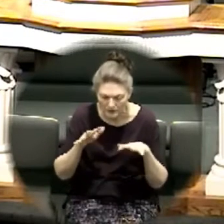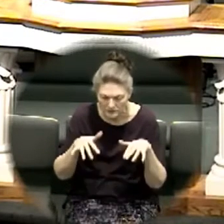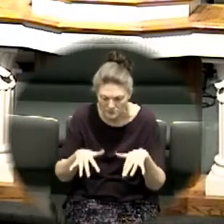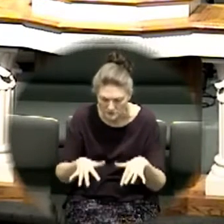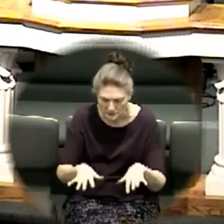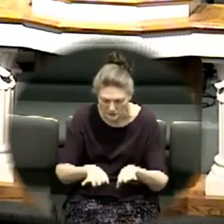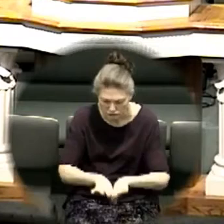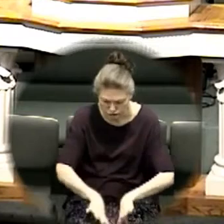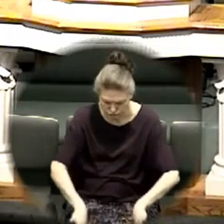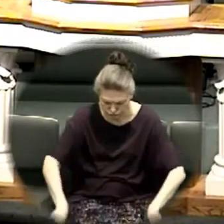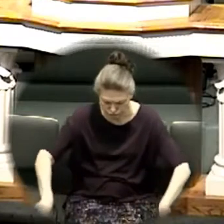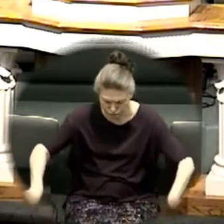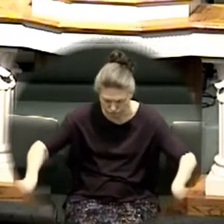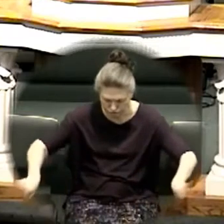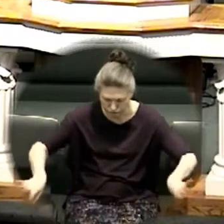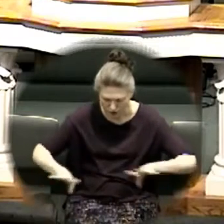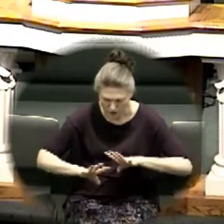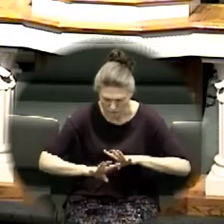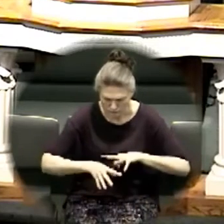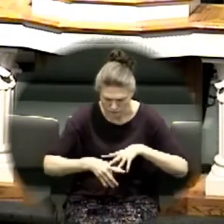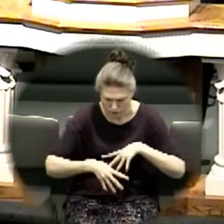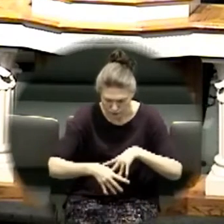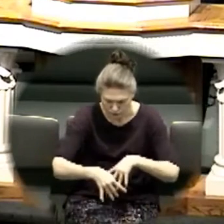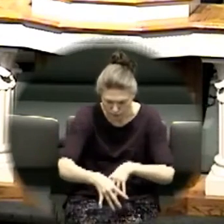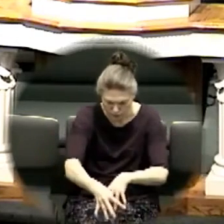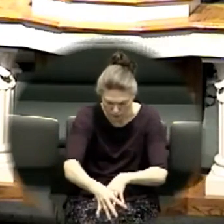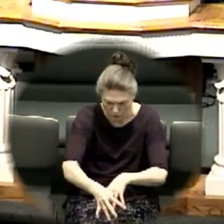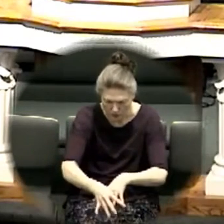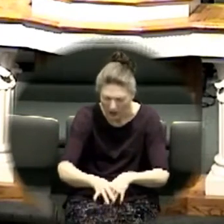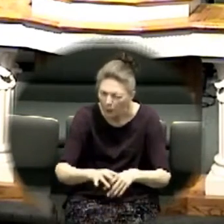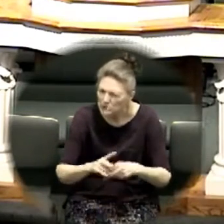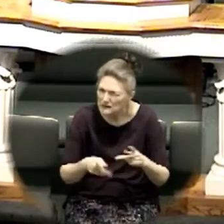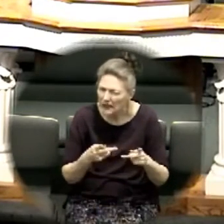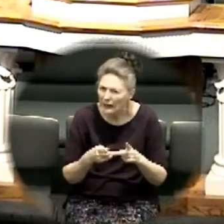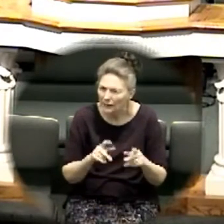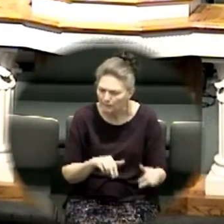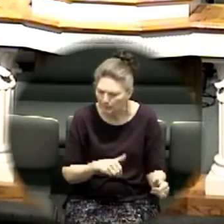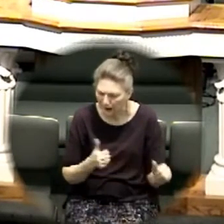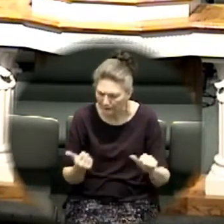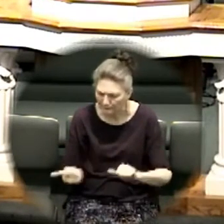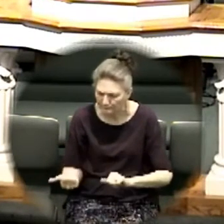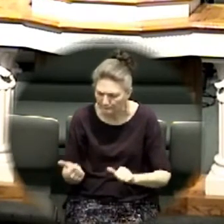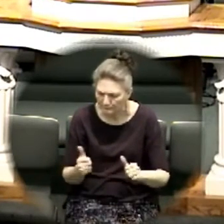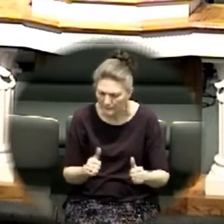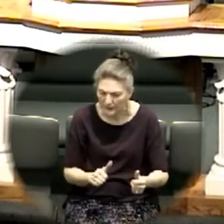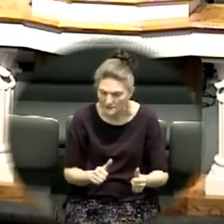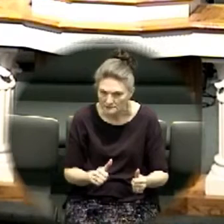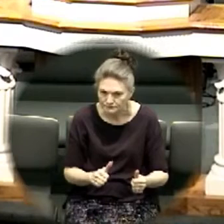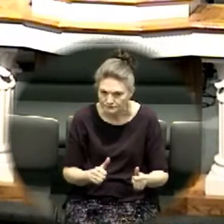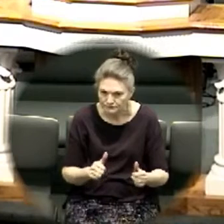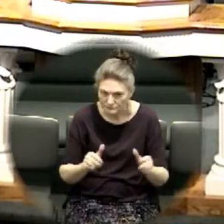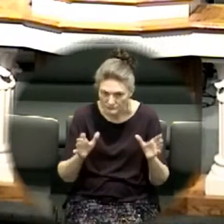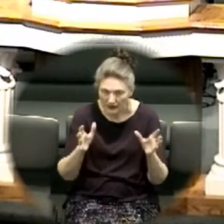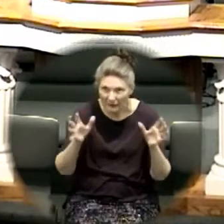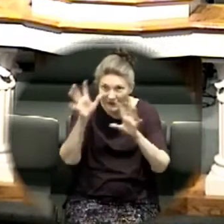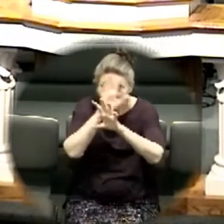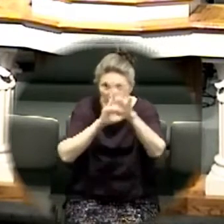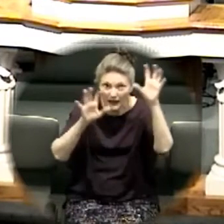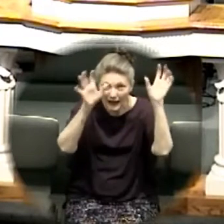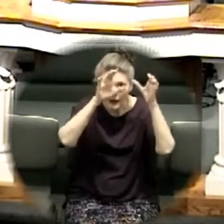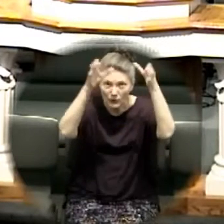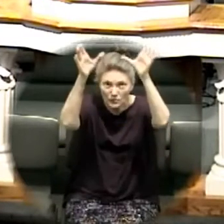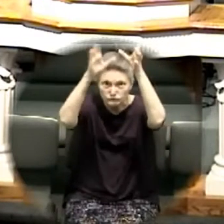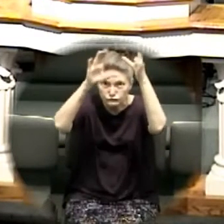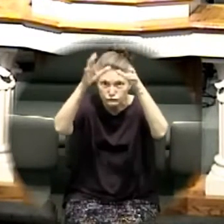cloud and in the sea this was a type and foreshadow the glory of god overshadowed them and the